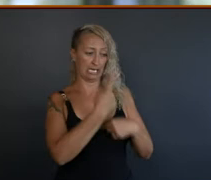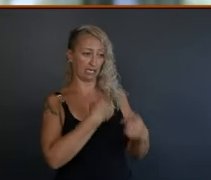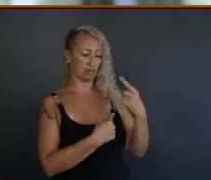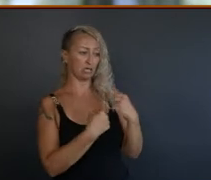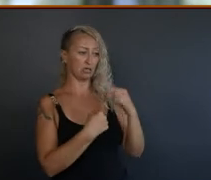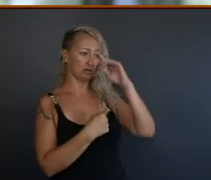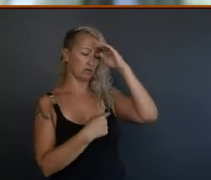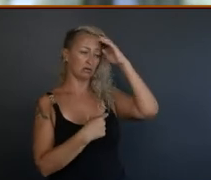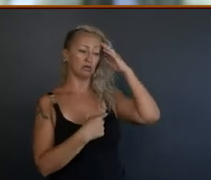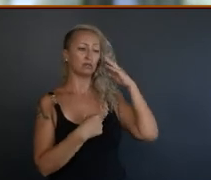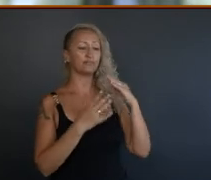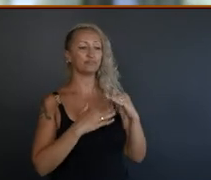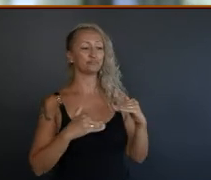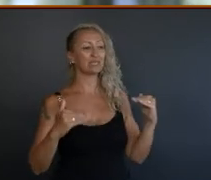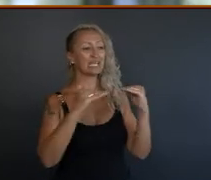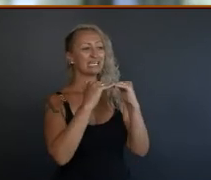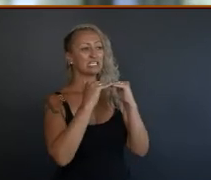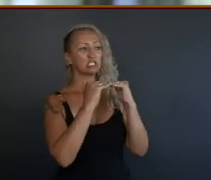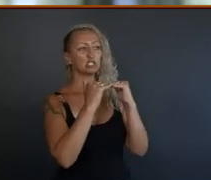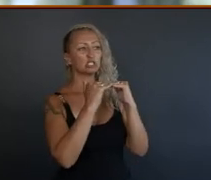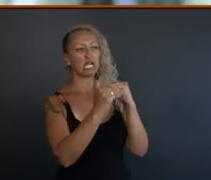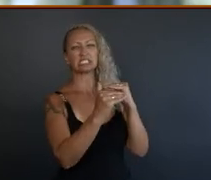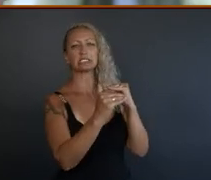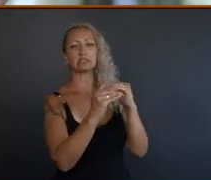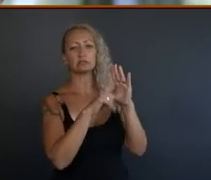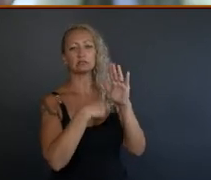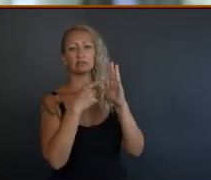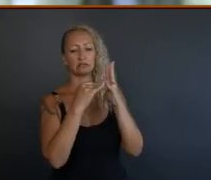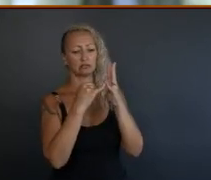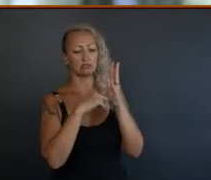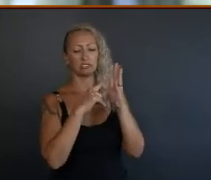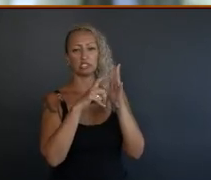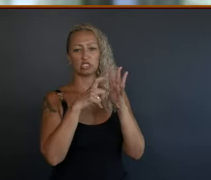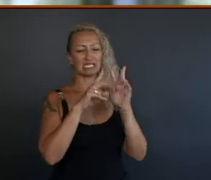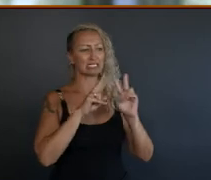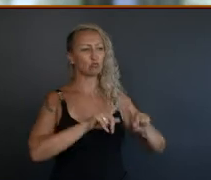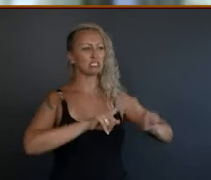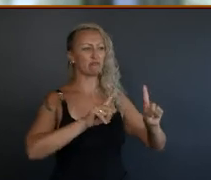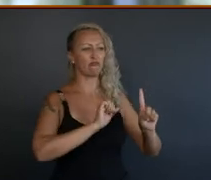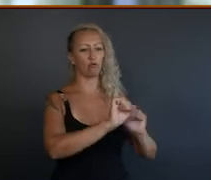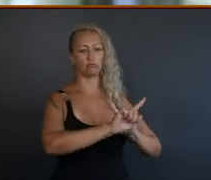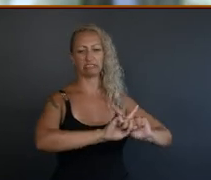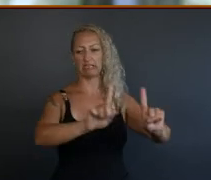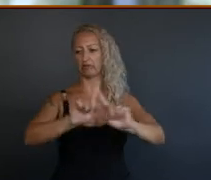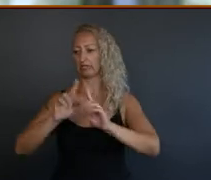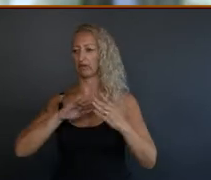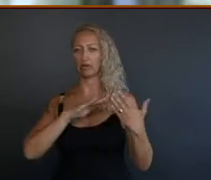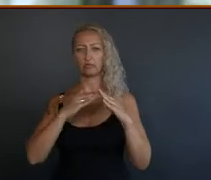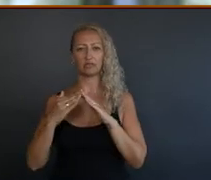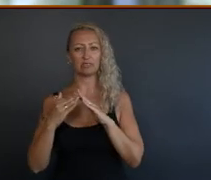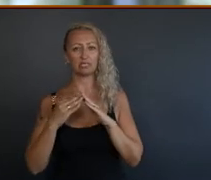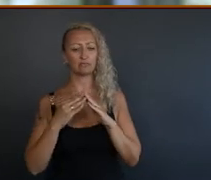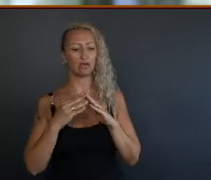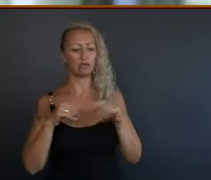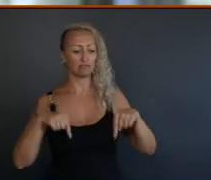different to different communities. But I think from what we're talking about is what's